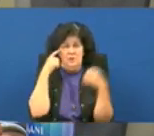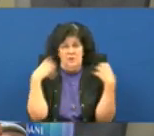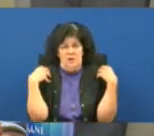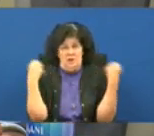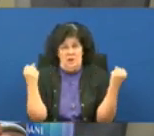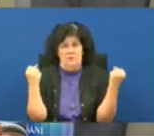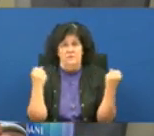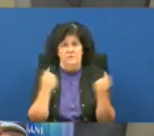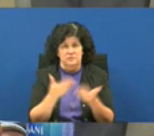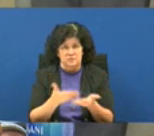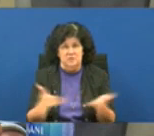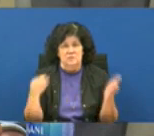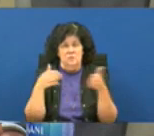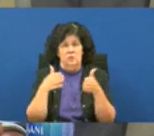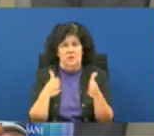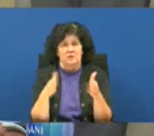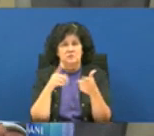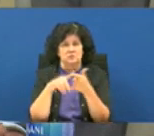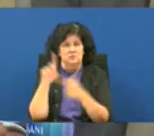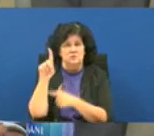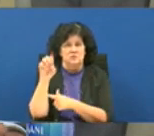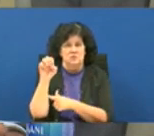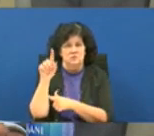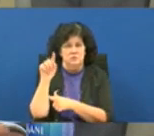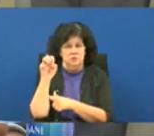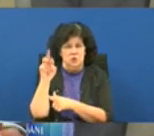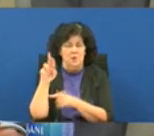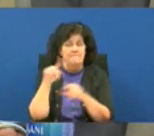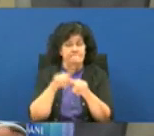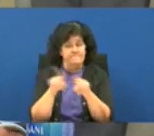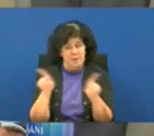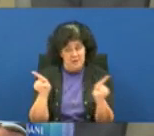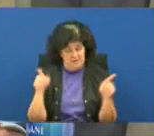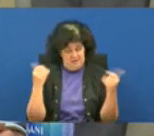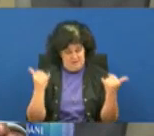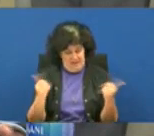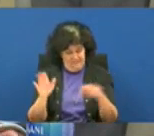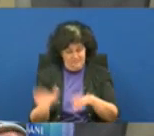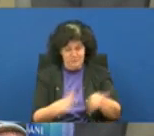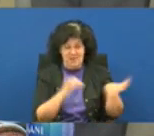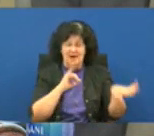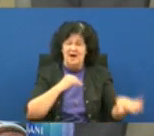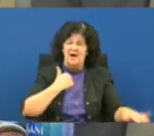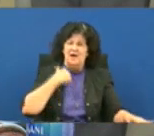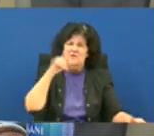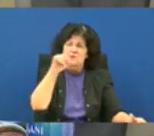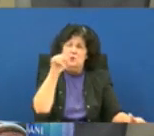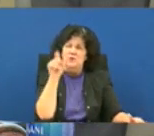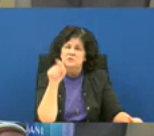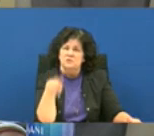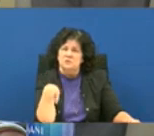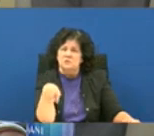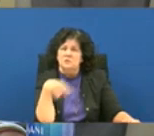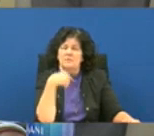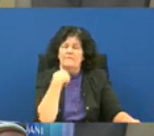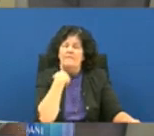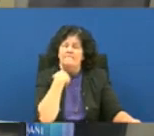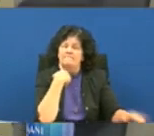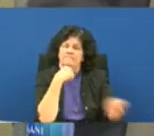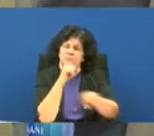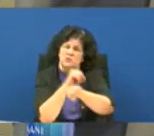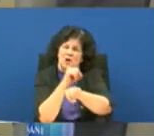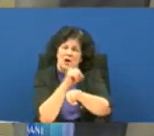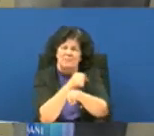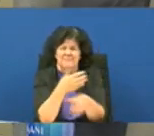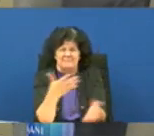uh ways to deter but i do have some questions because my job here is to protect the taxpayers